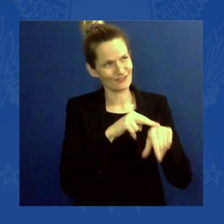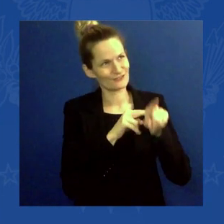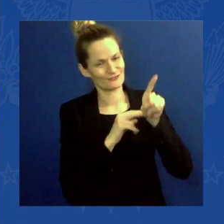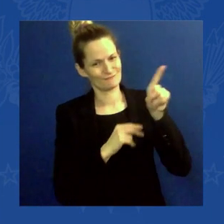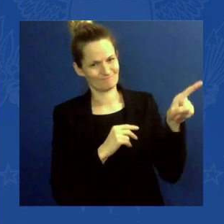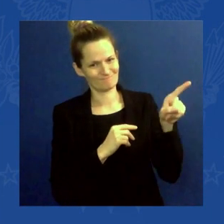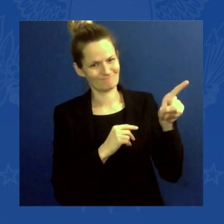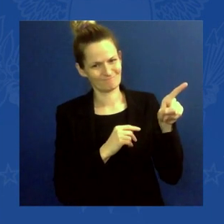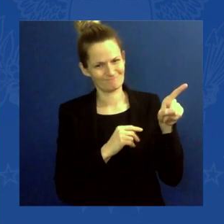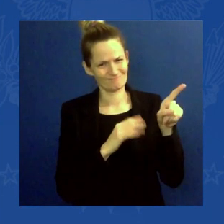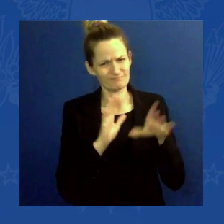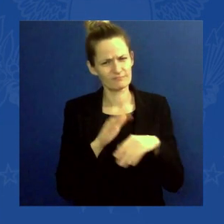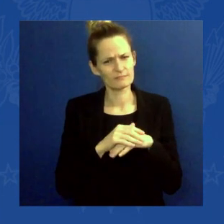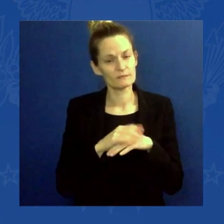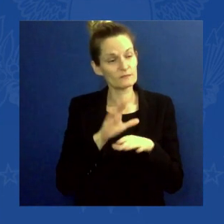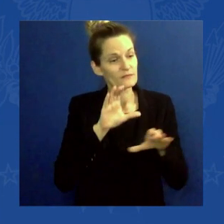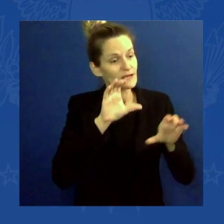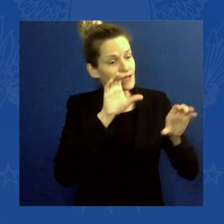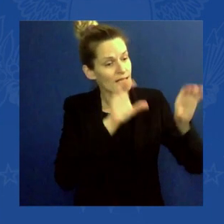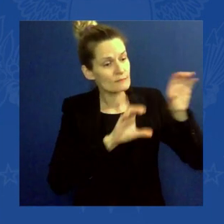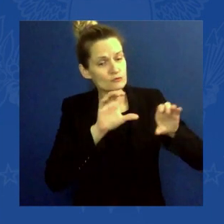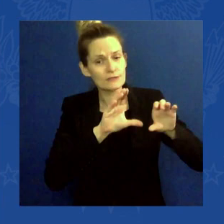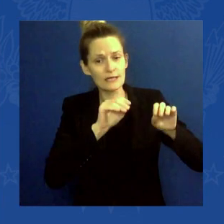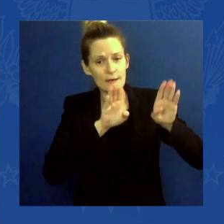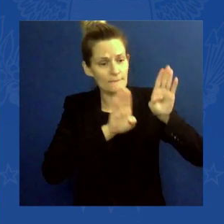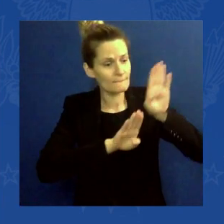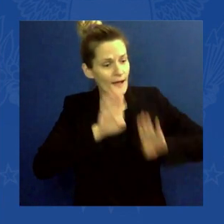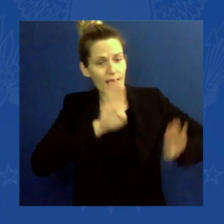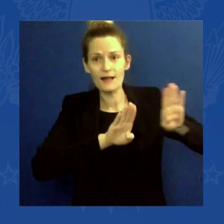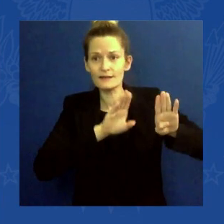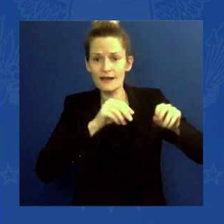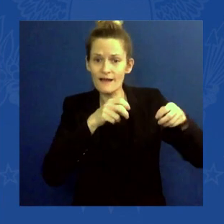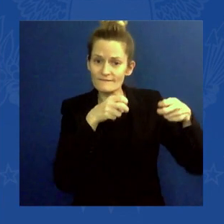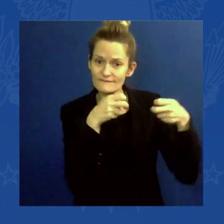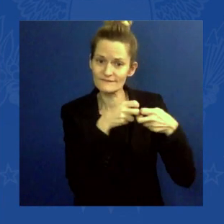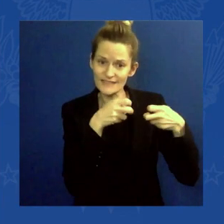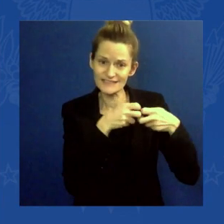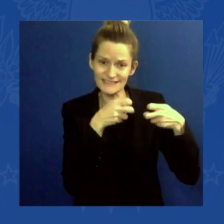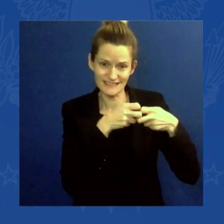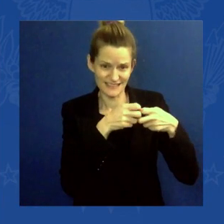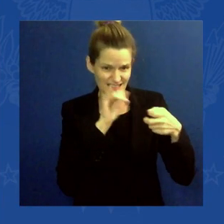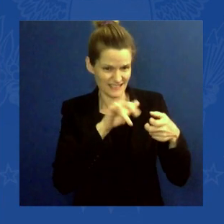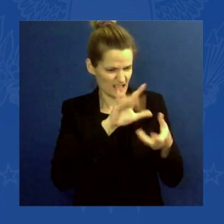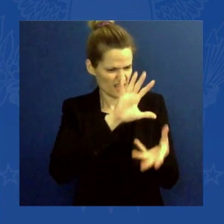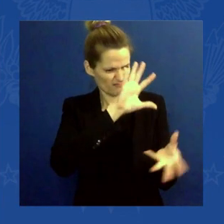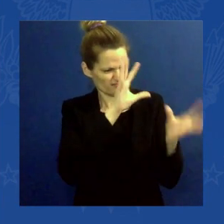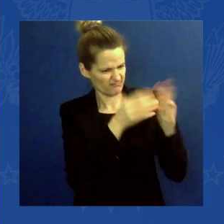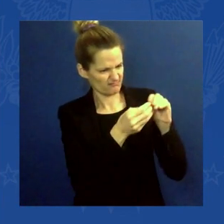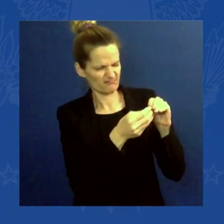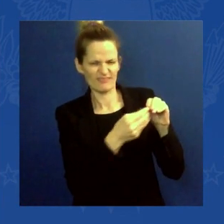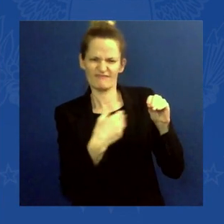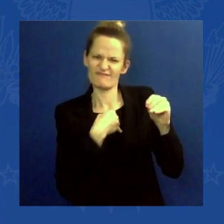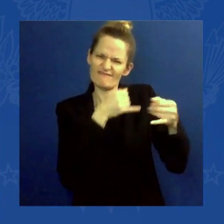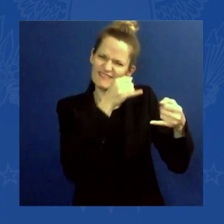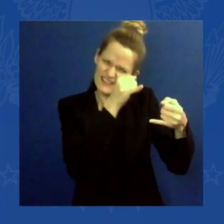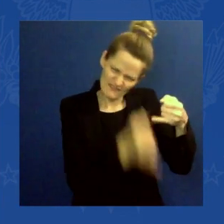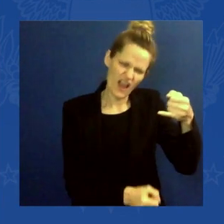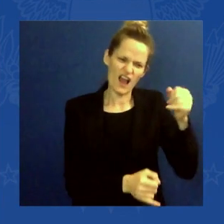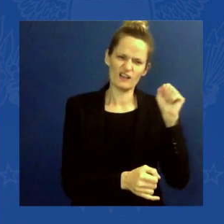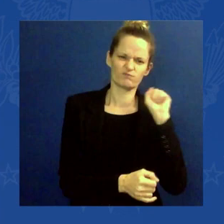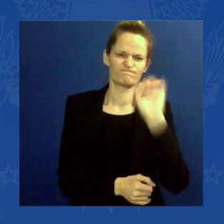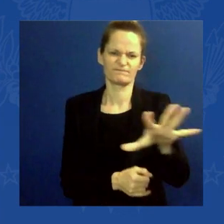bats last. She bats 1,000. We are dealing with extremes the likes of which we've never dealt with in our state's history,